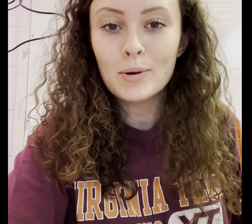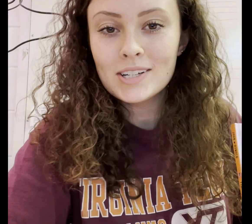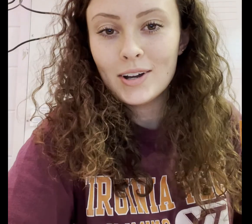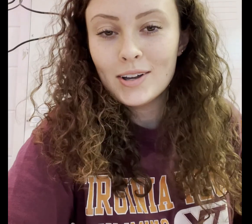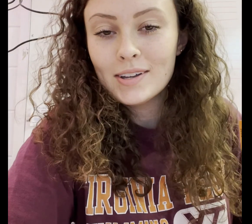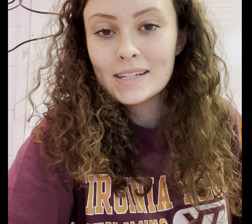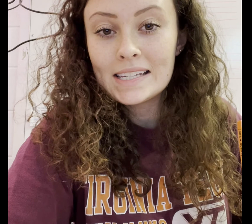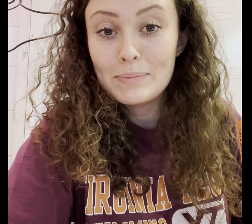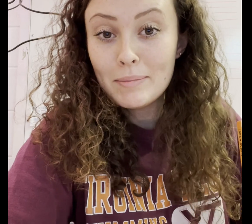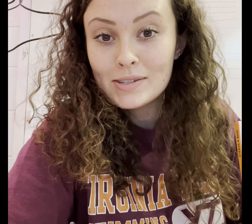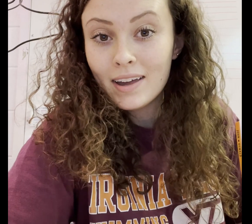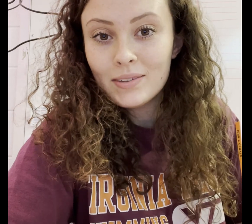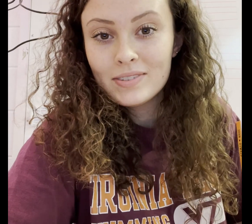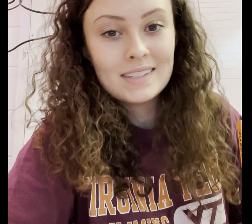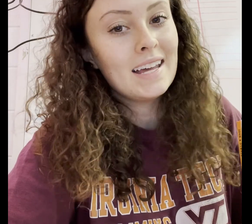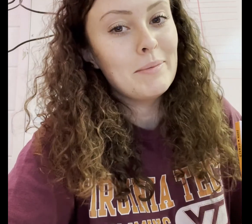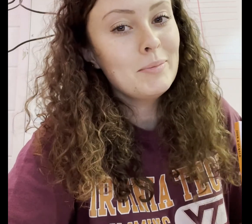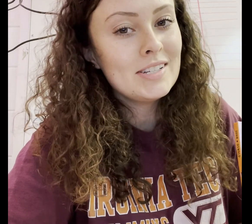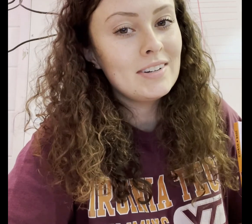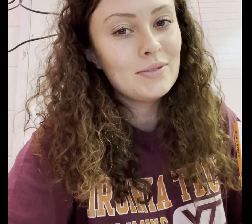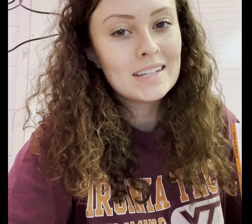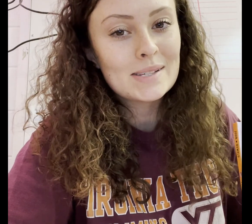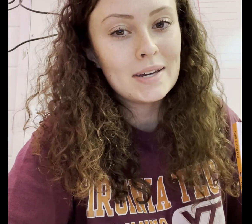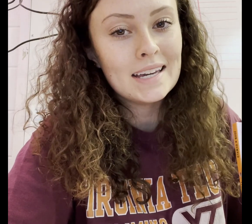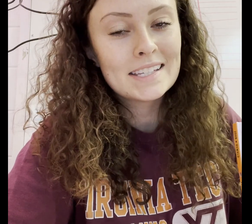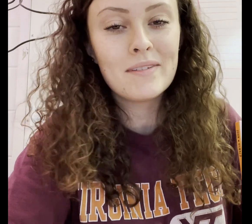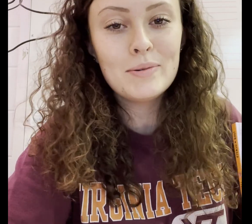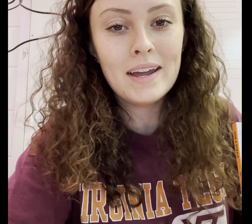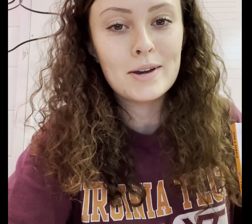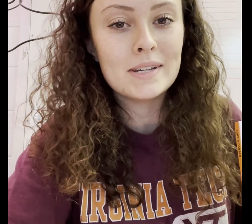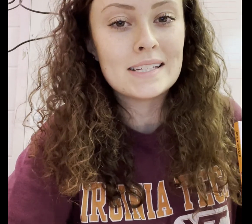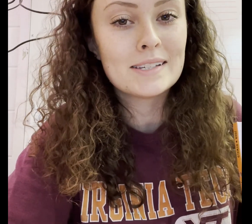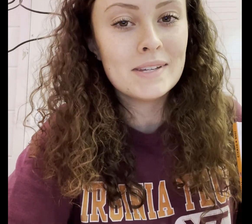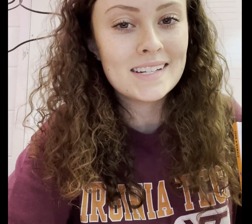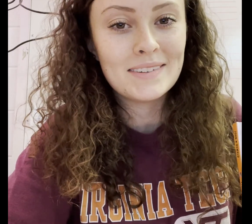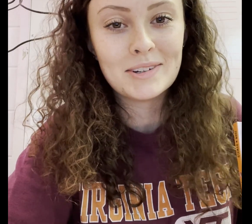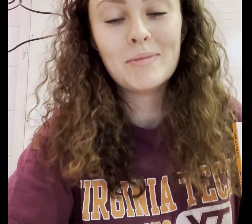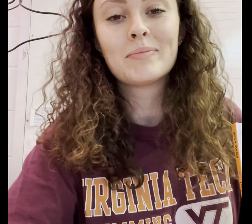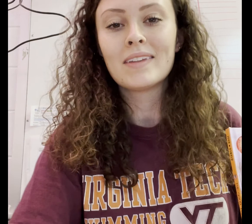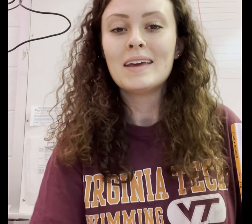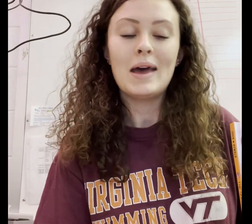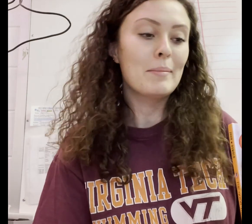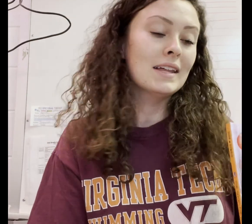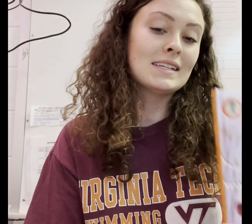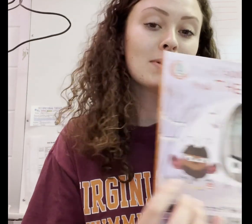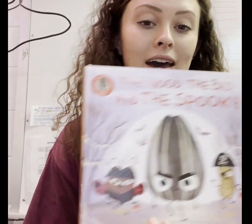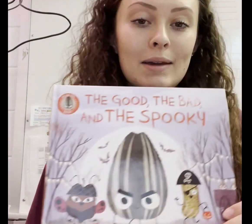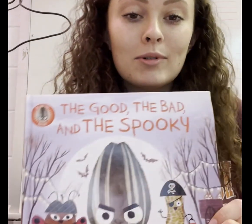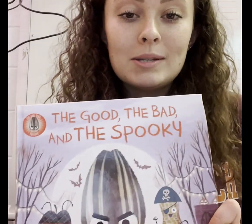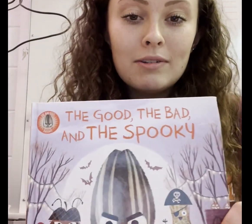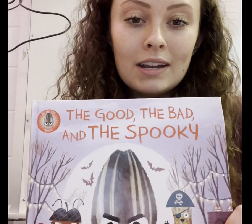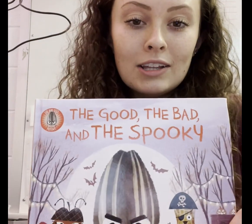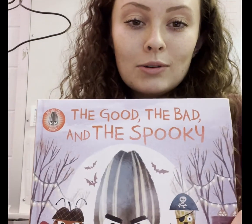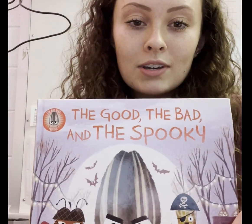Hello, boys and girls. It's me, Miss Ratliff. I'm your mystery reader for this week. Some of you may know me still as Miss Stoffel. But this